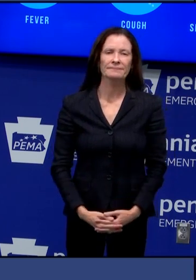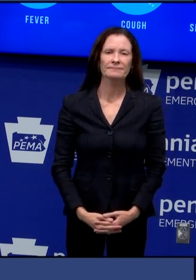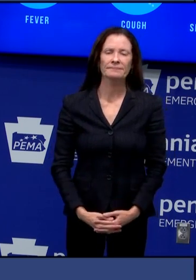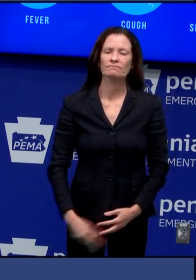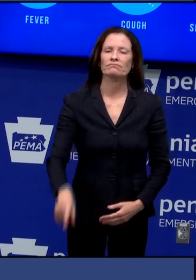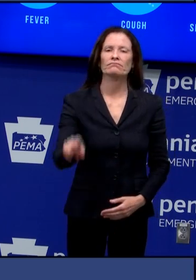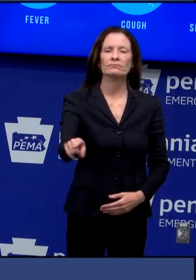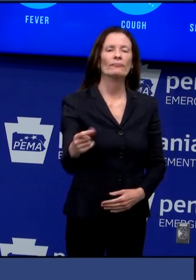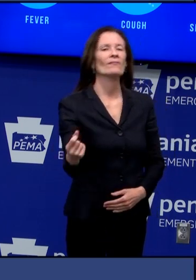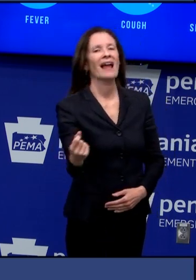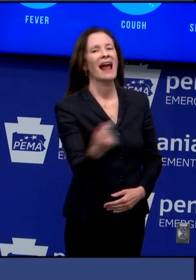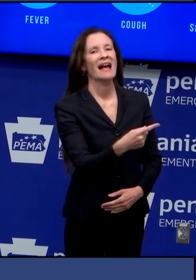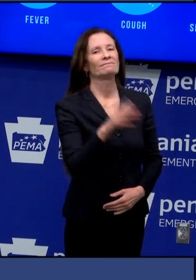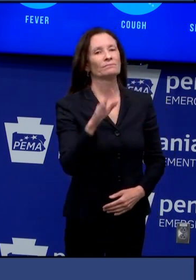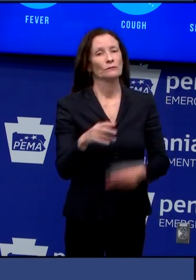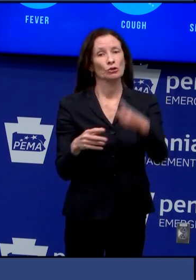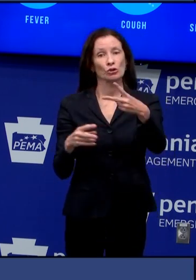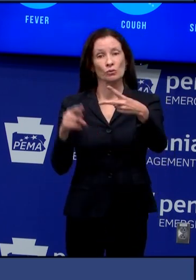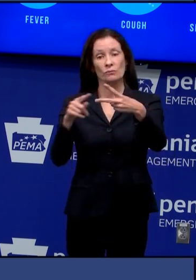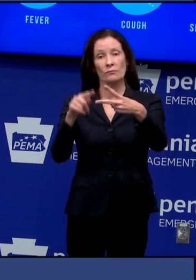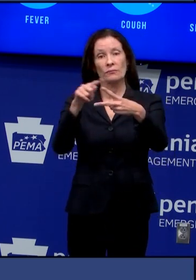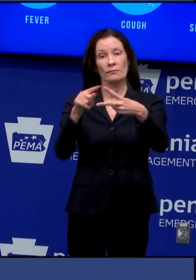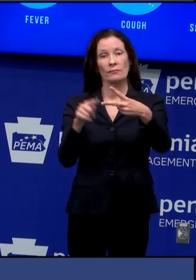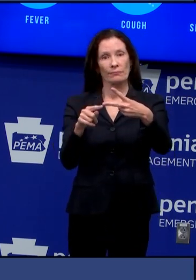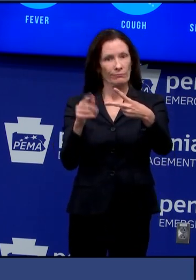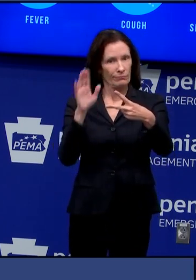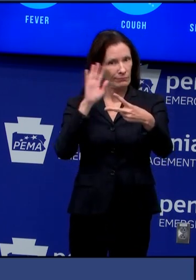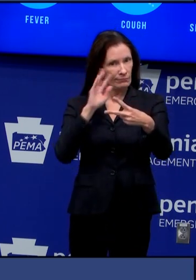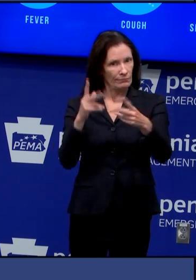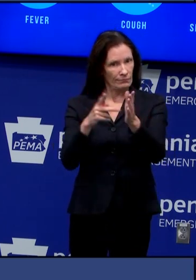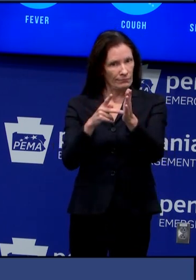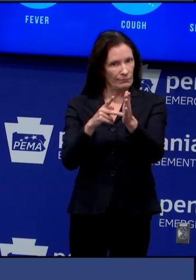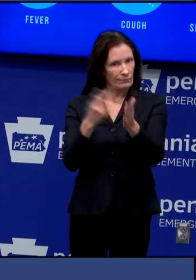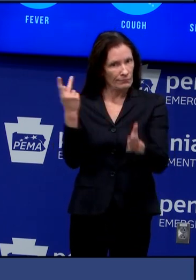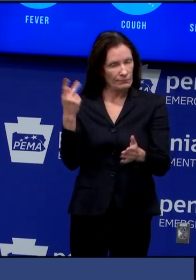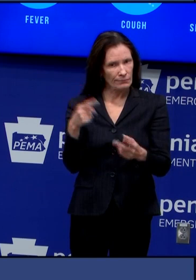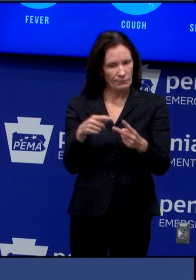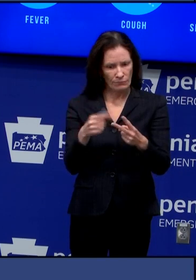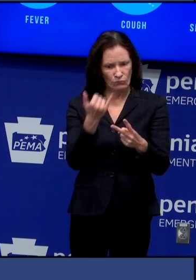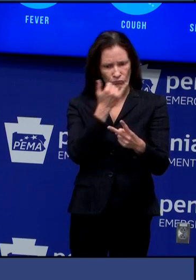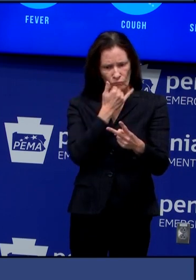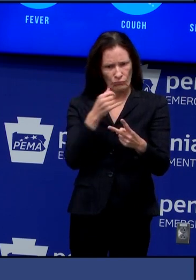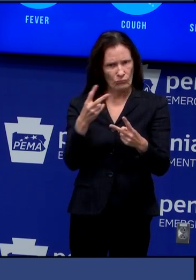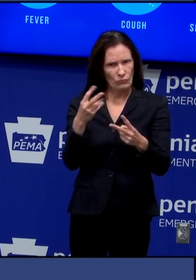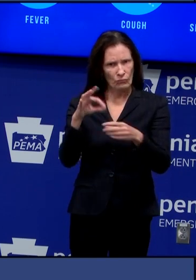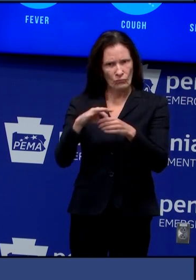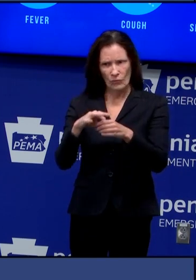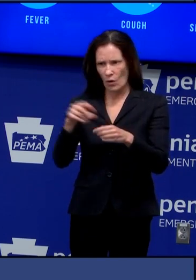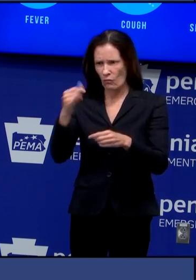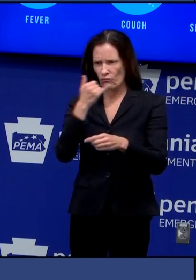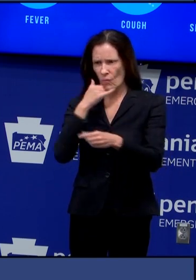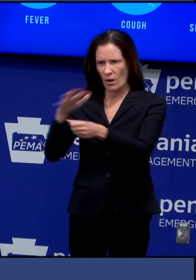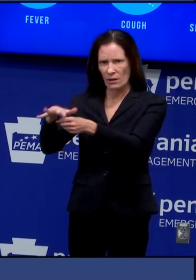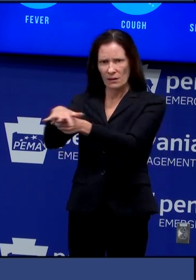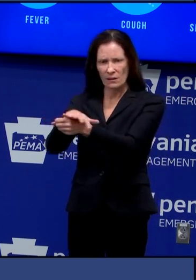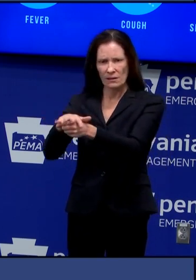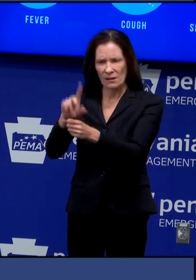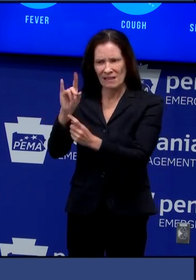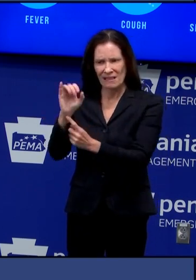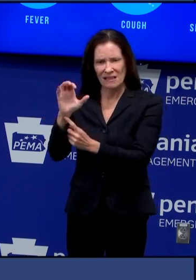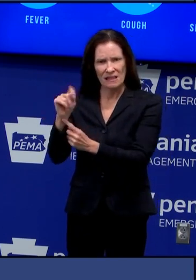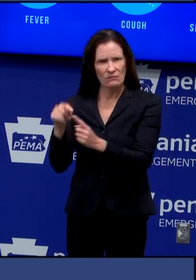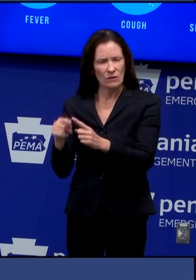one for a different election district the other for a party other than the one for which they're registered currently what legal procedure